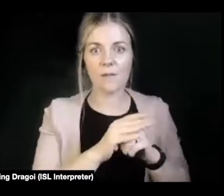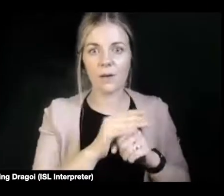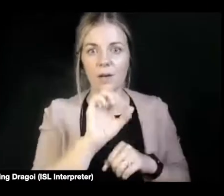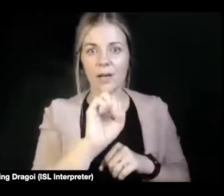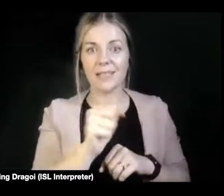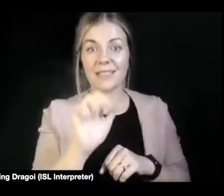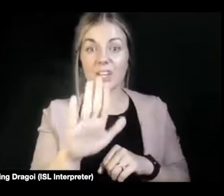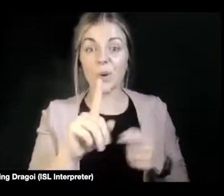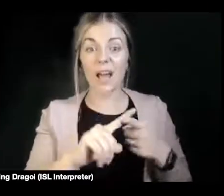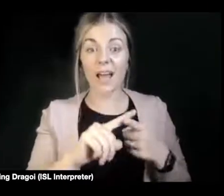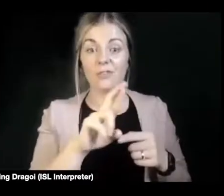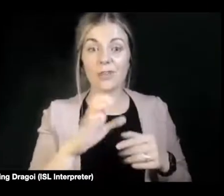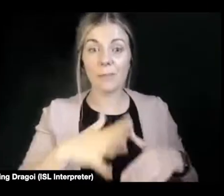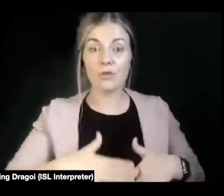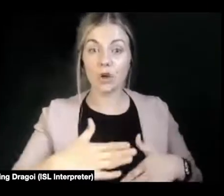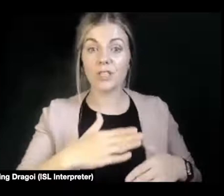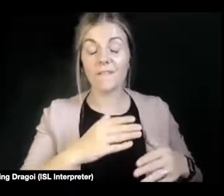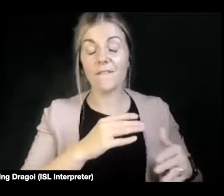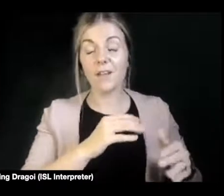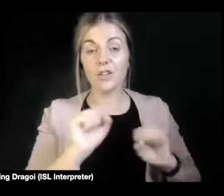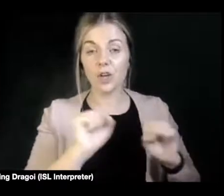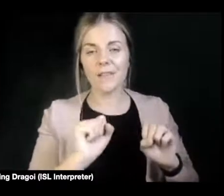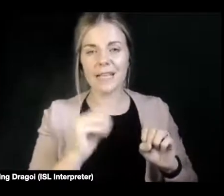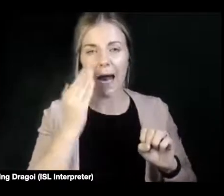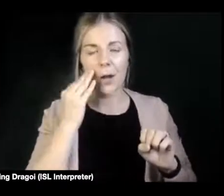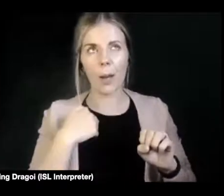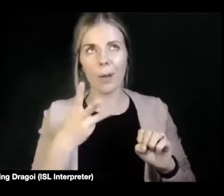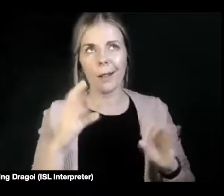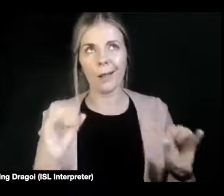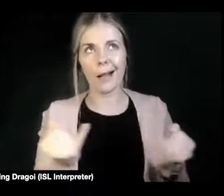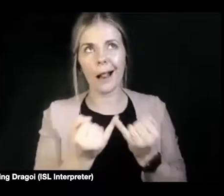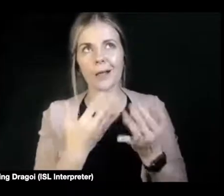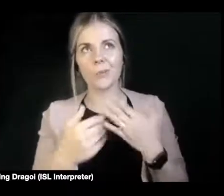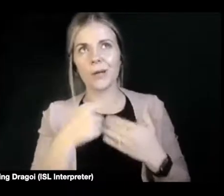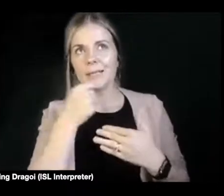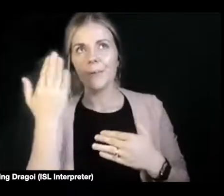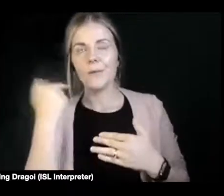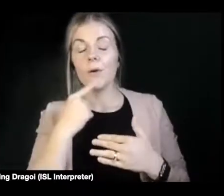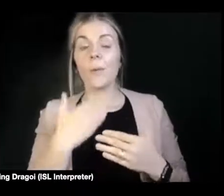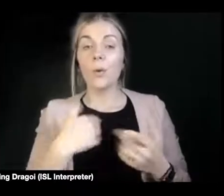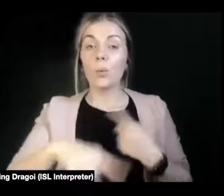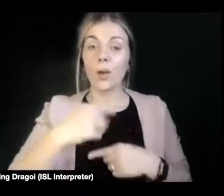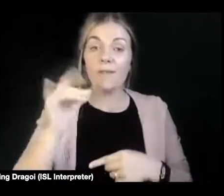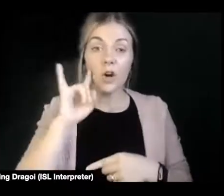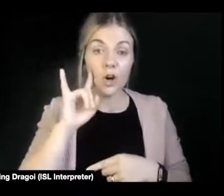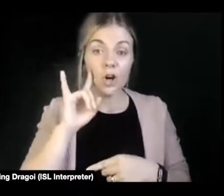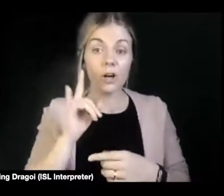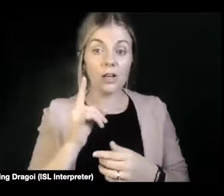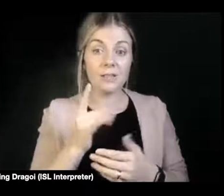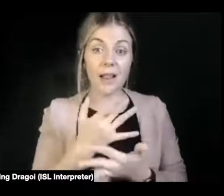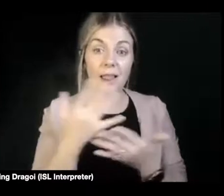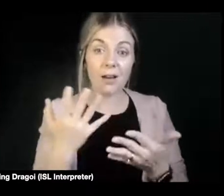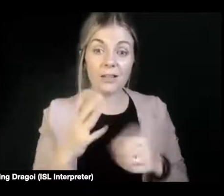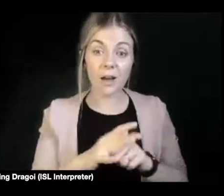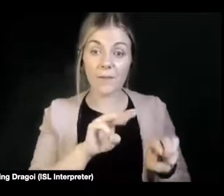to contradict myself a little bit here, which I'm very critical of. But we've really heard of people having to continuously, you know, let